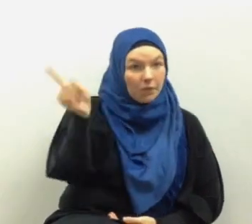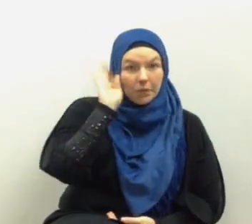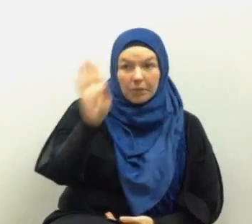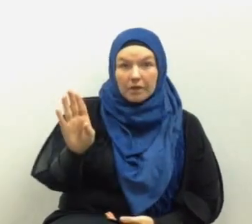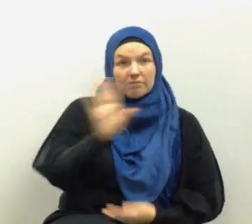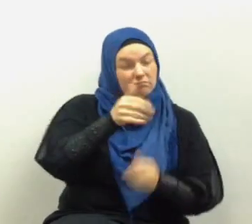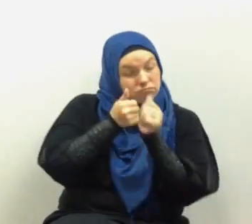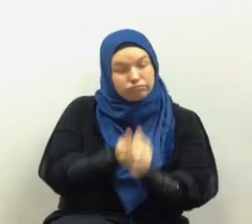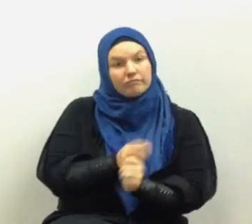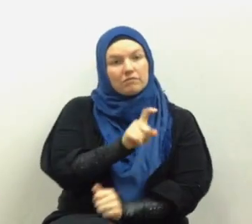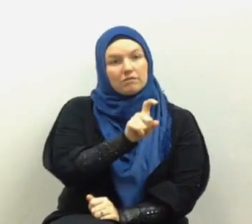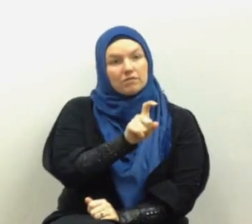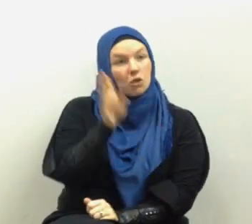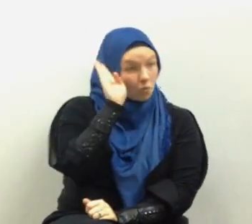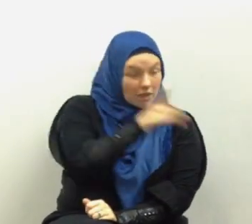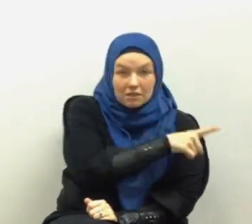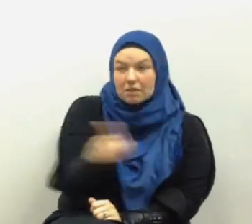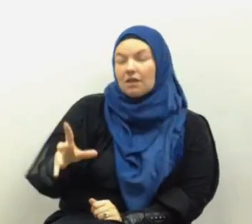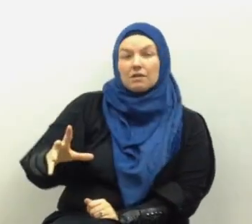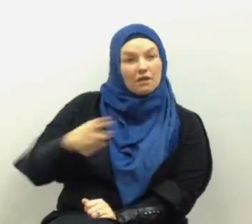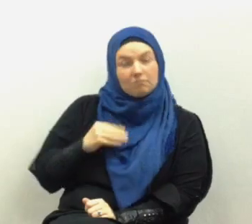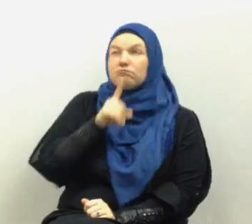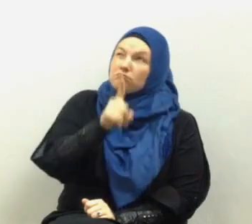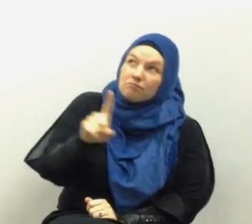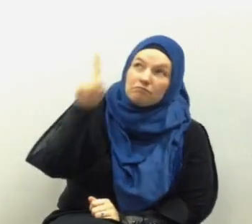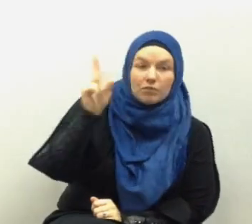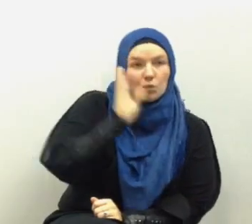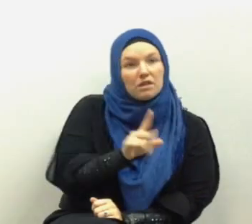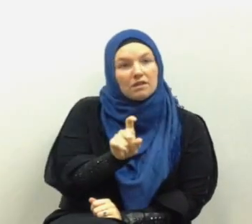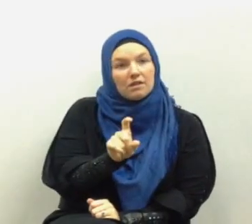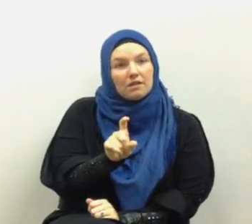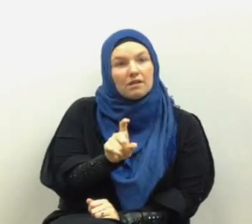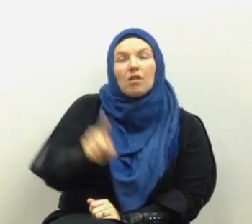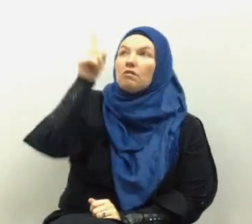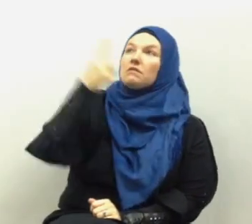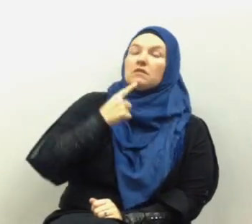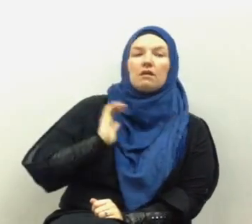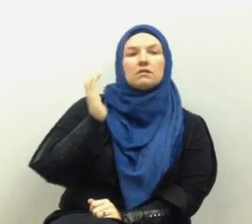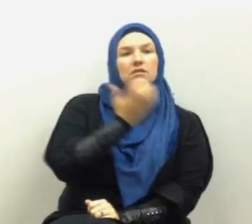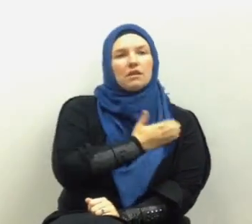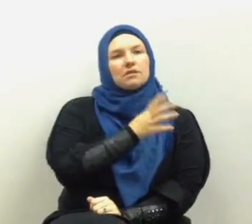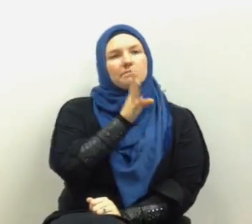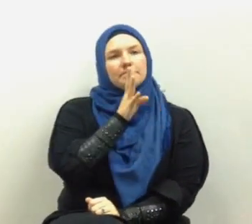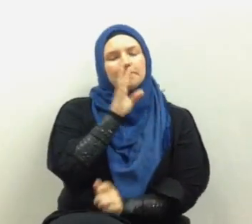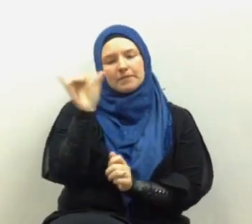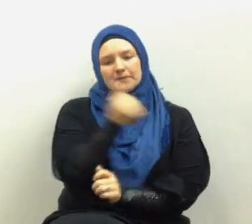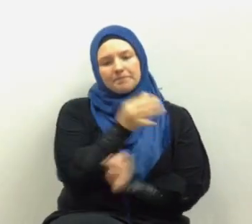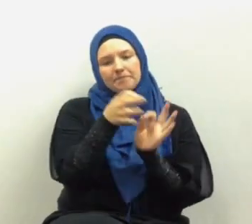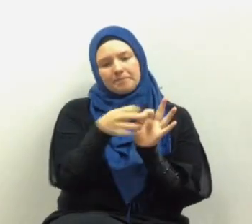you going to submit are you going to accept Allah he tells us who